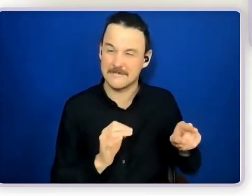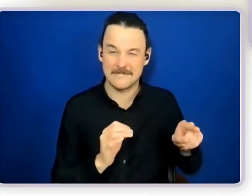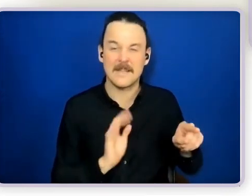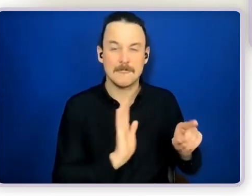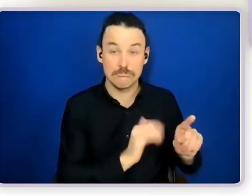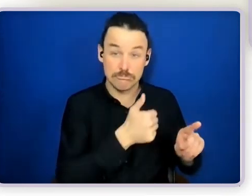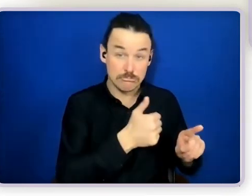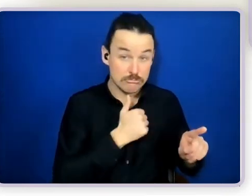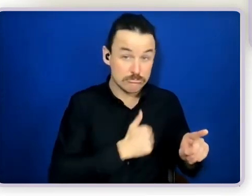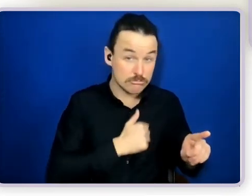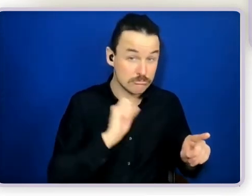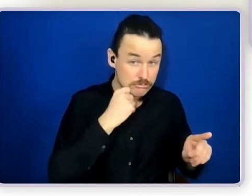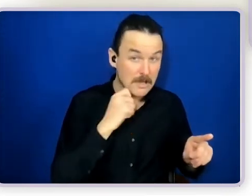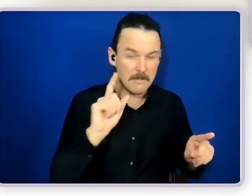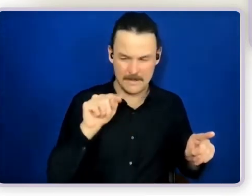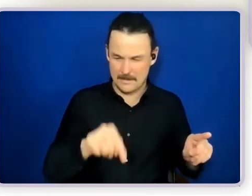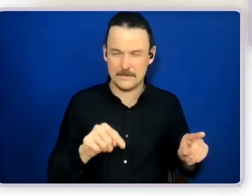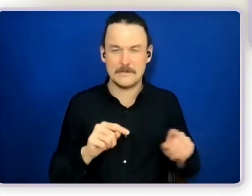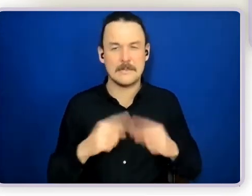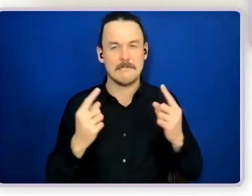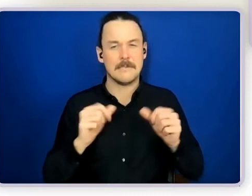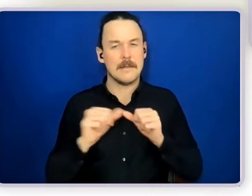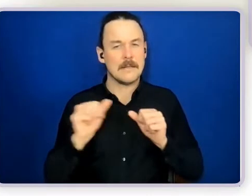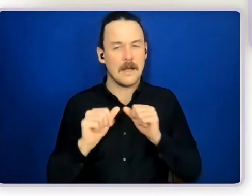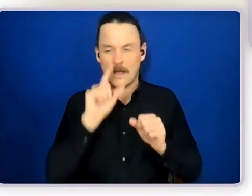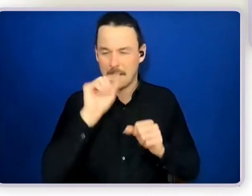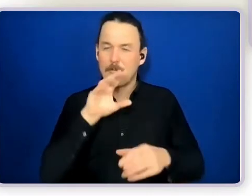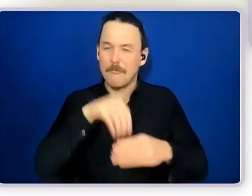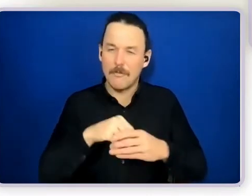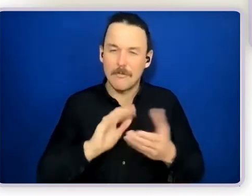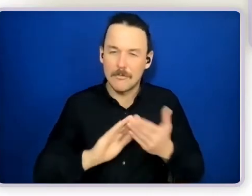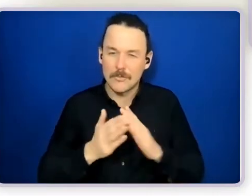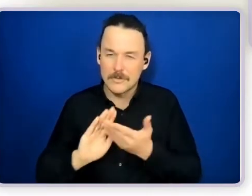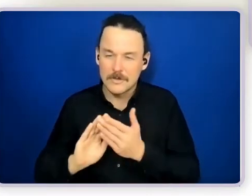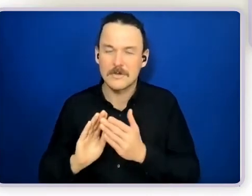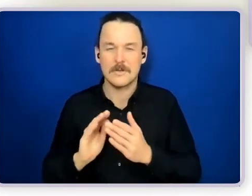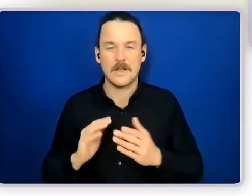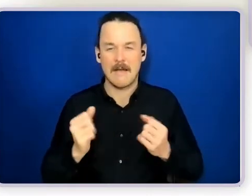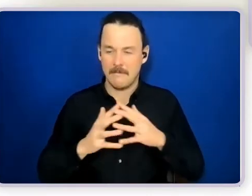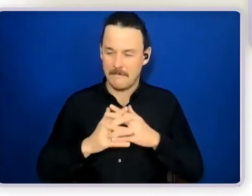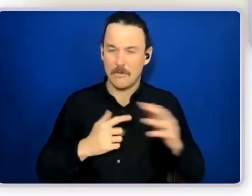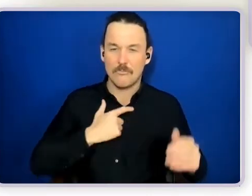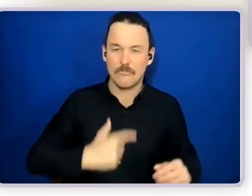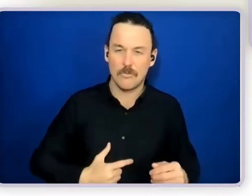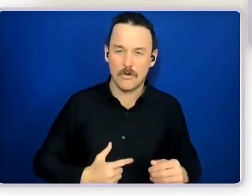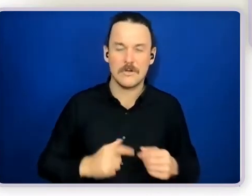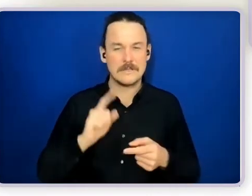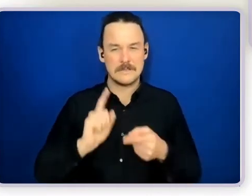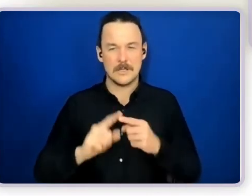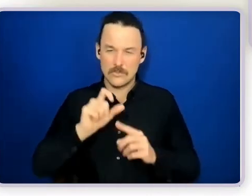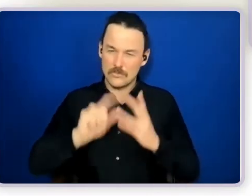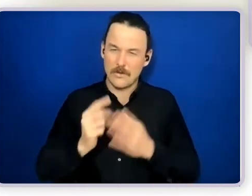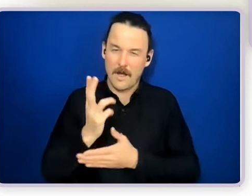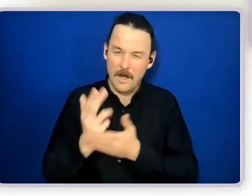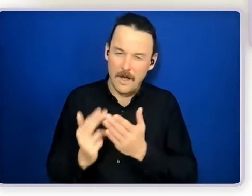that still allows her to participate in art and craft type activities for the purpose of running her own